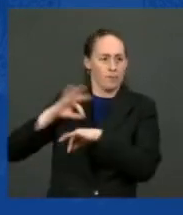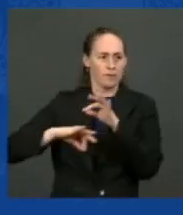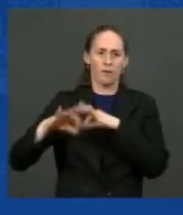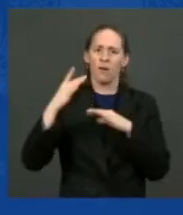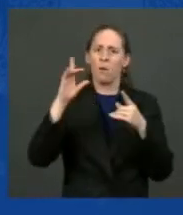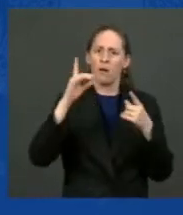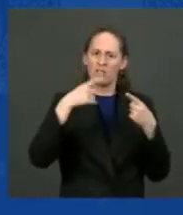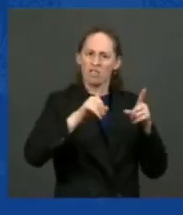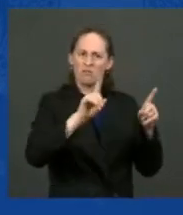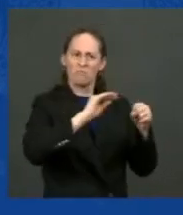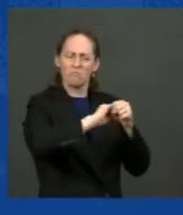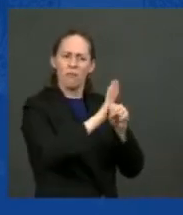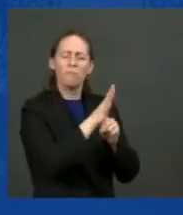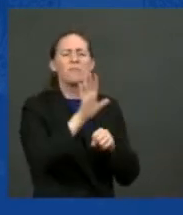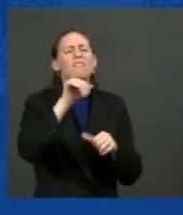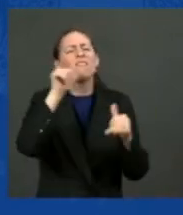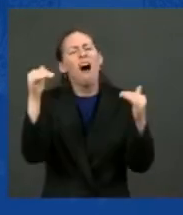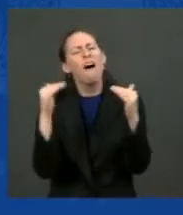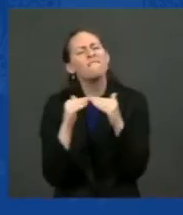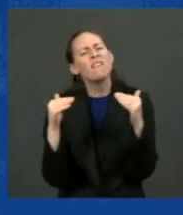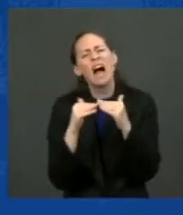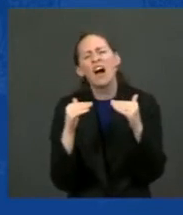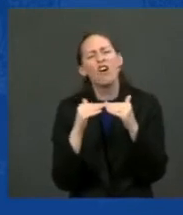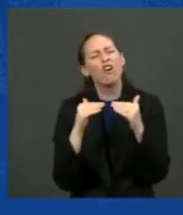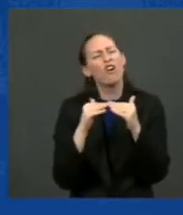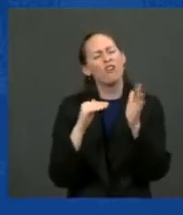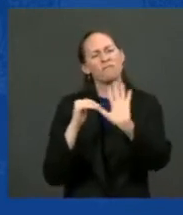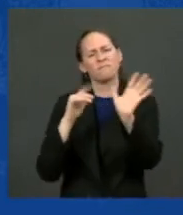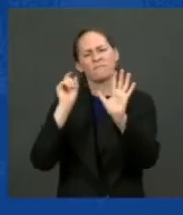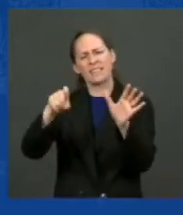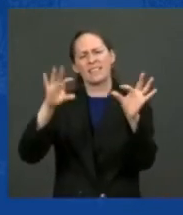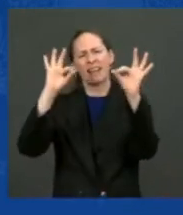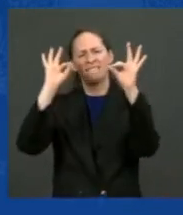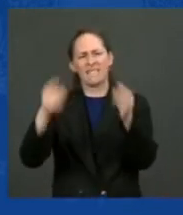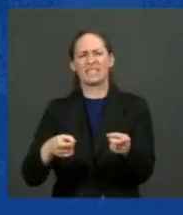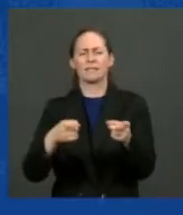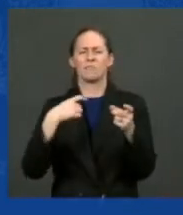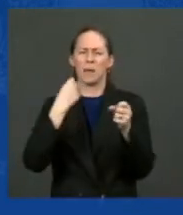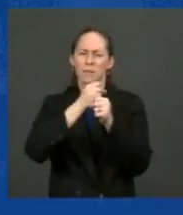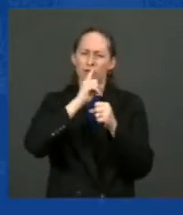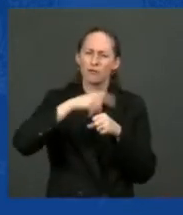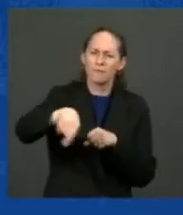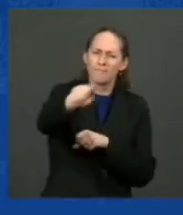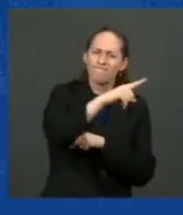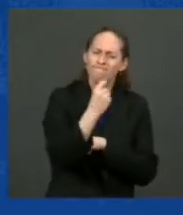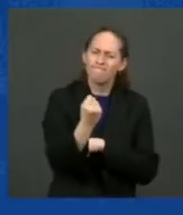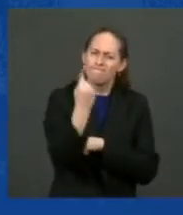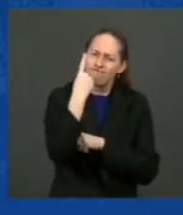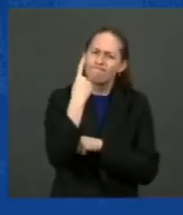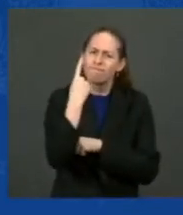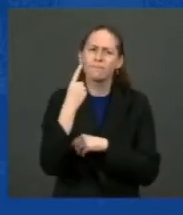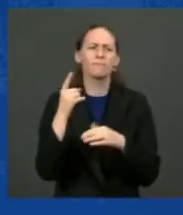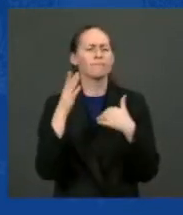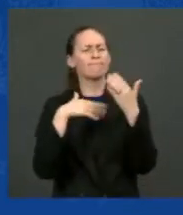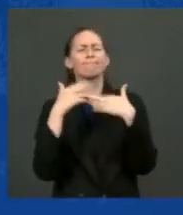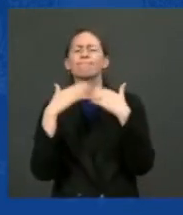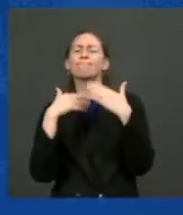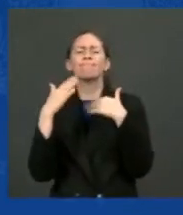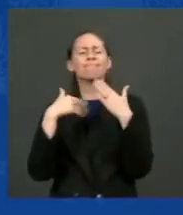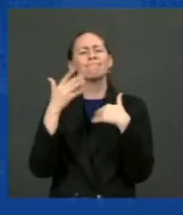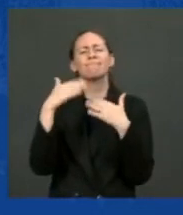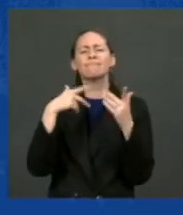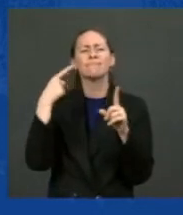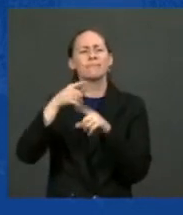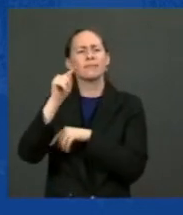Isn't fair. It needs to change. Look, where can folks understand that? That's why, despite the attacks, the attacks of misinformation,